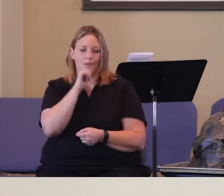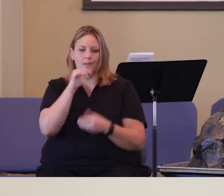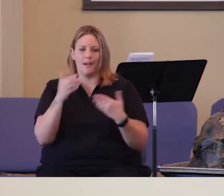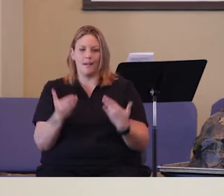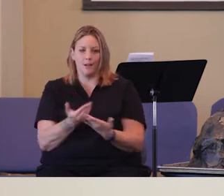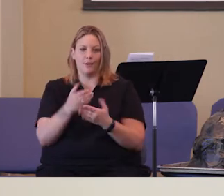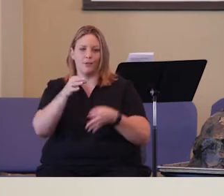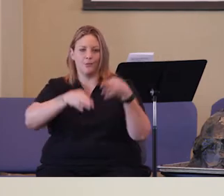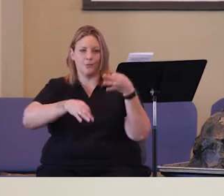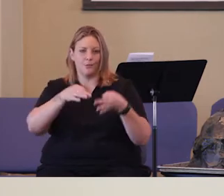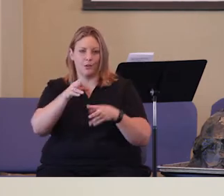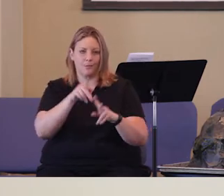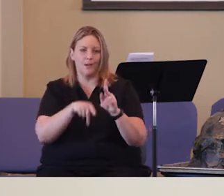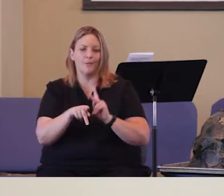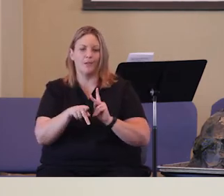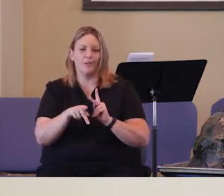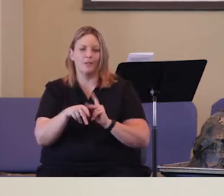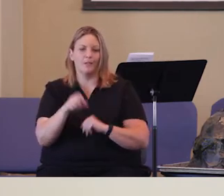We're not here to judge people.